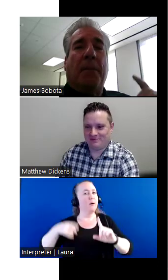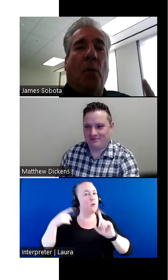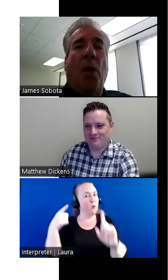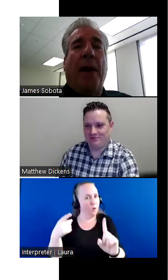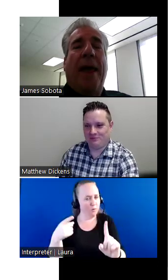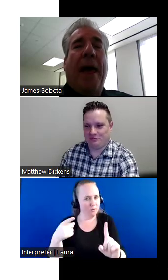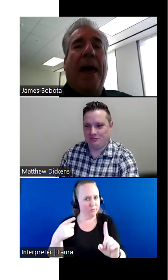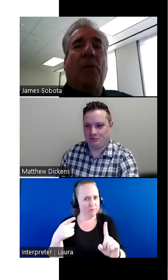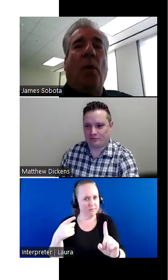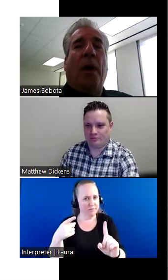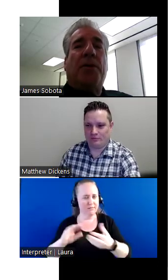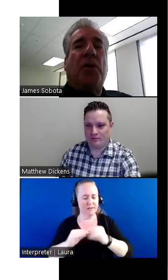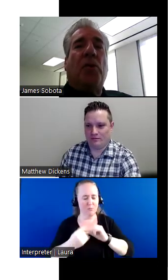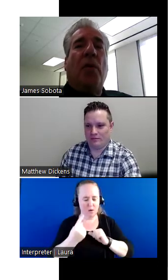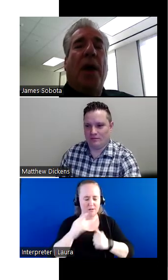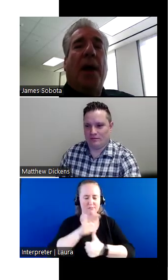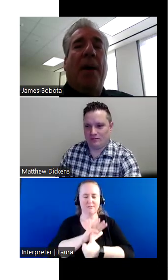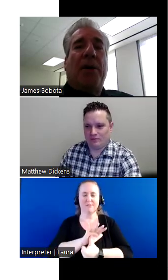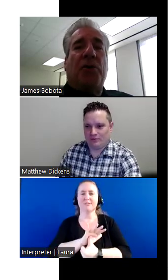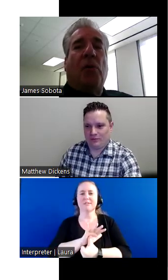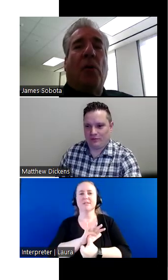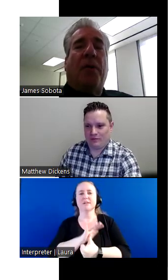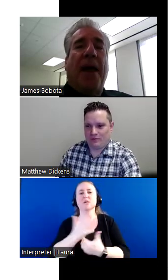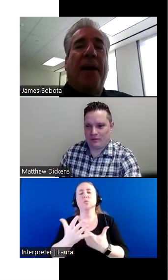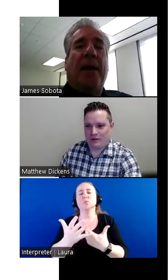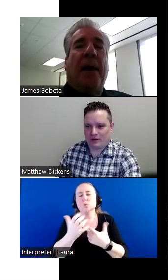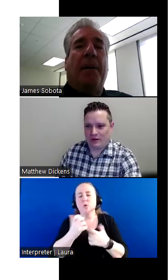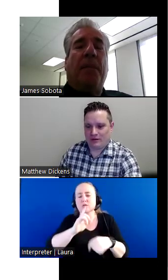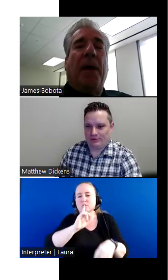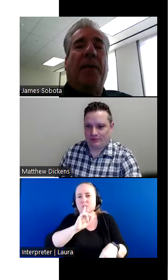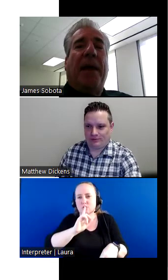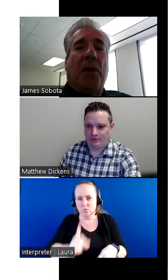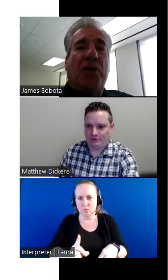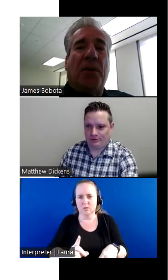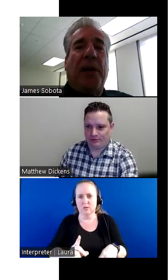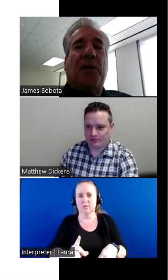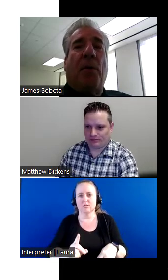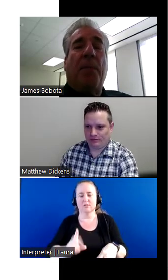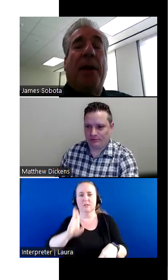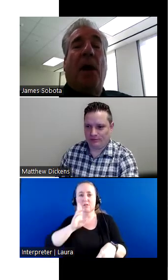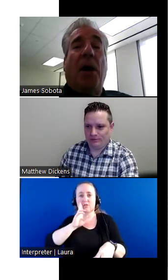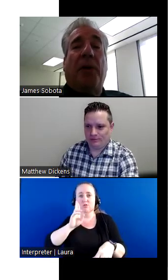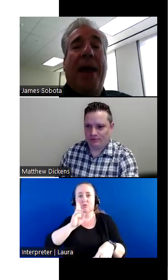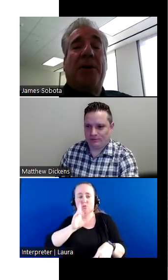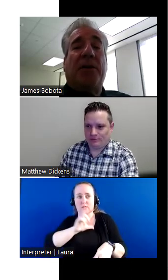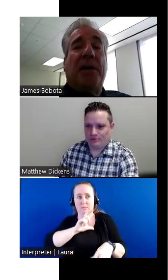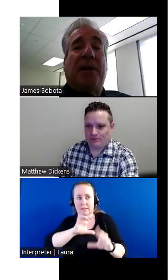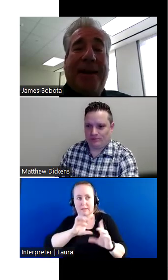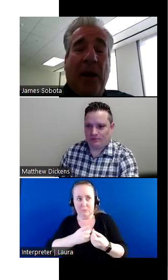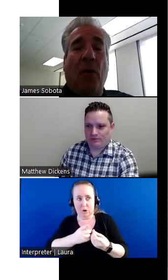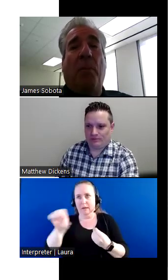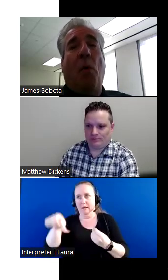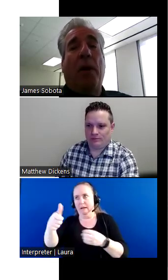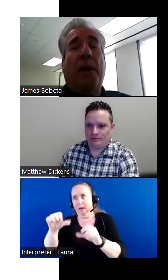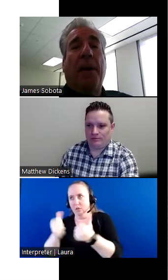number one, I want to make sure that, uh, that the Houston police department and other agencies